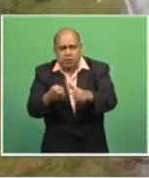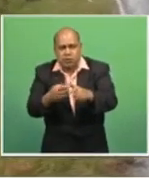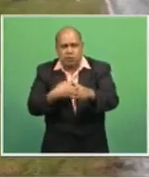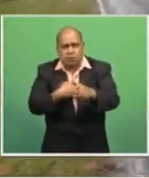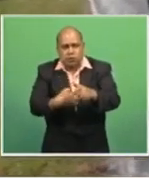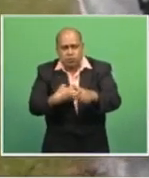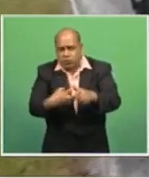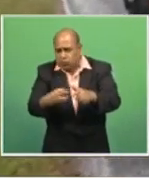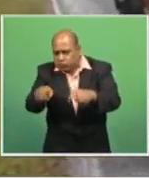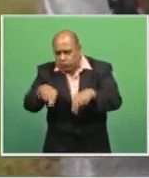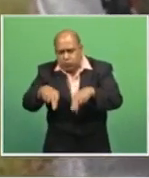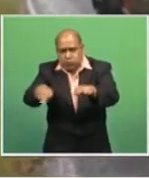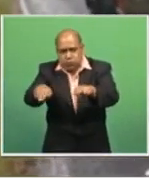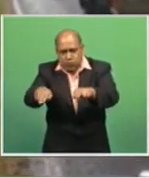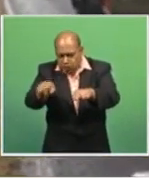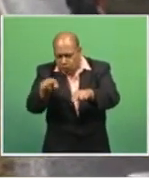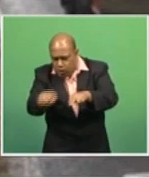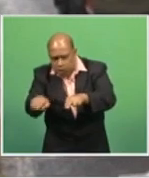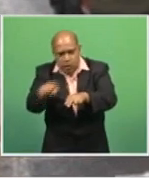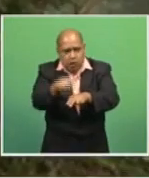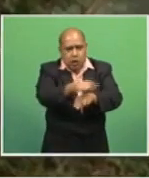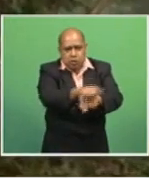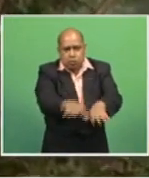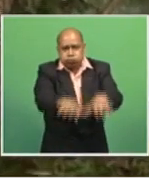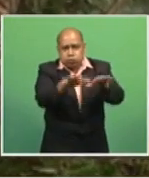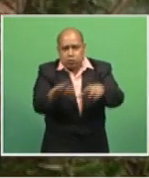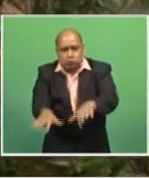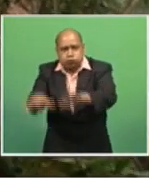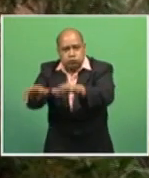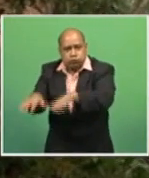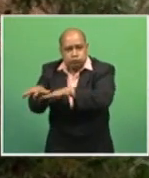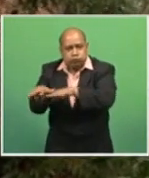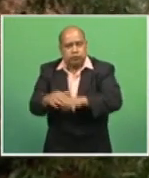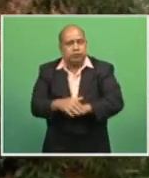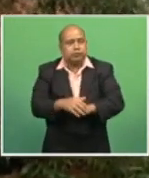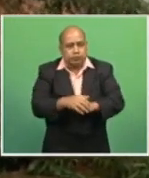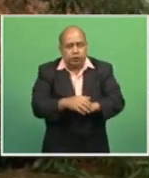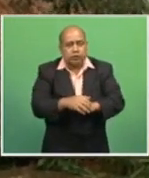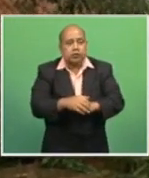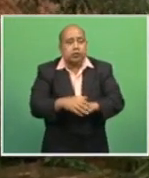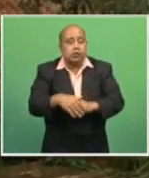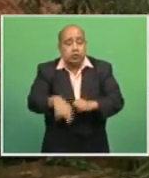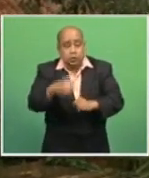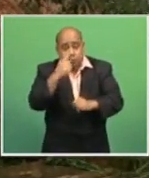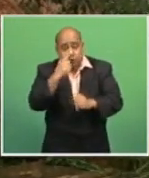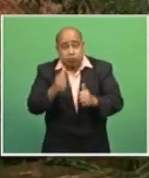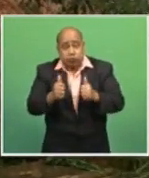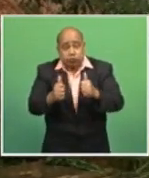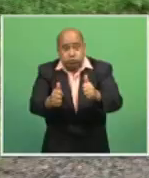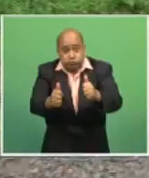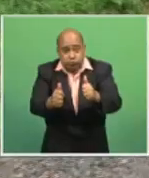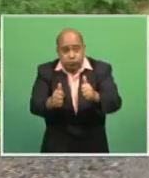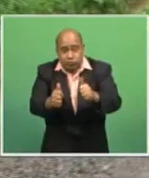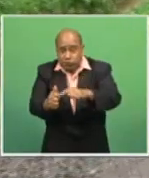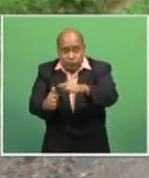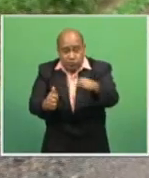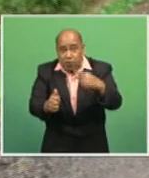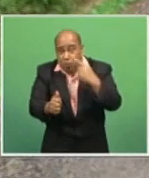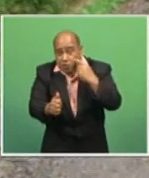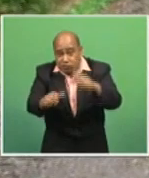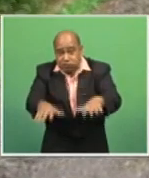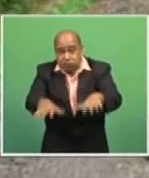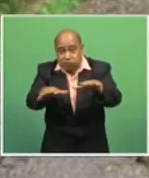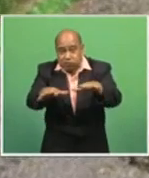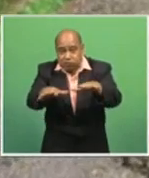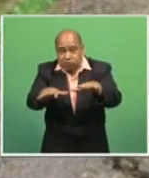in the Central Division due to surface flooding. Motorists are advised to avoid driving through flooded water as the